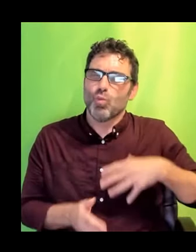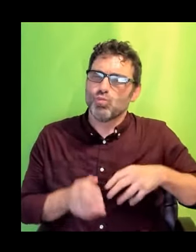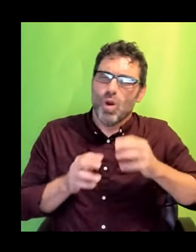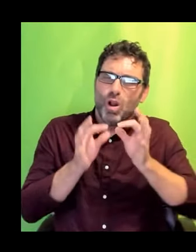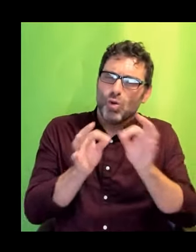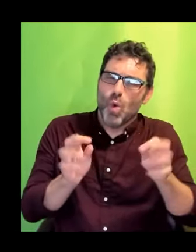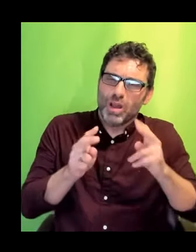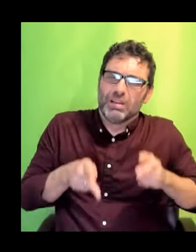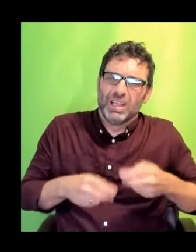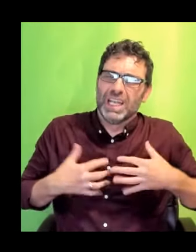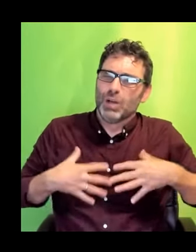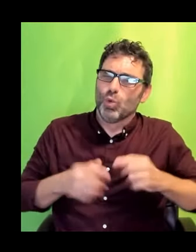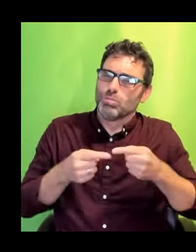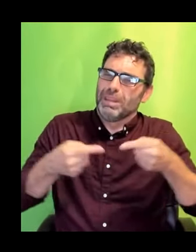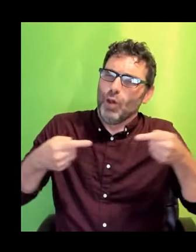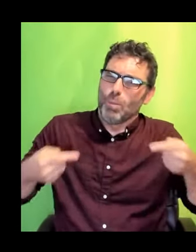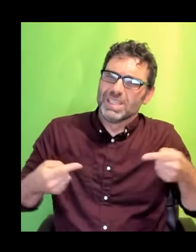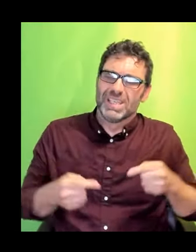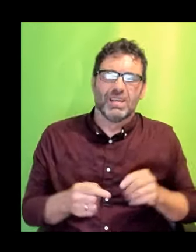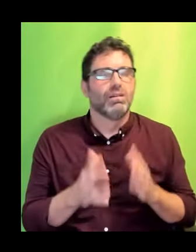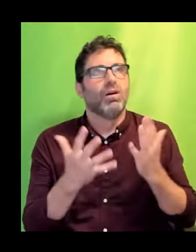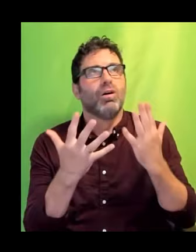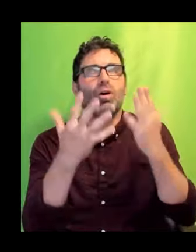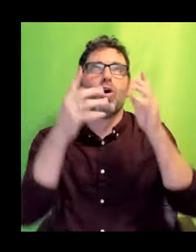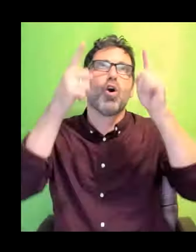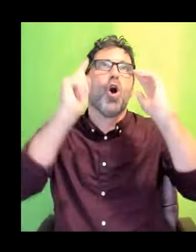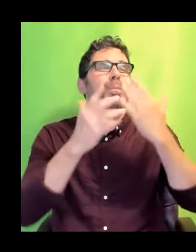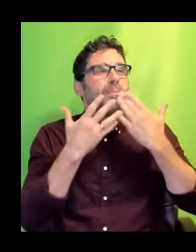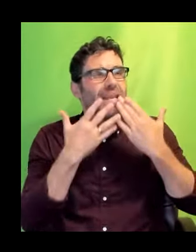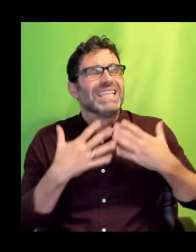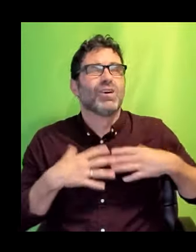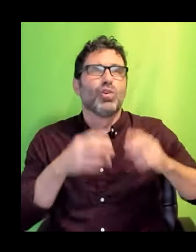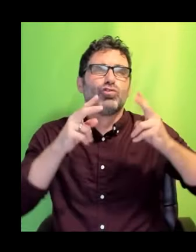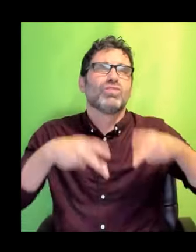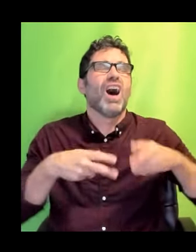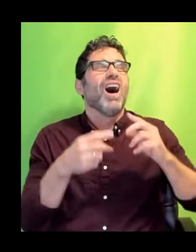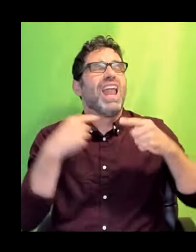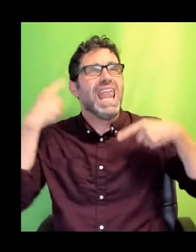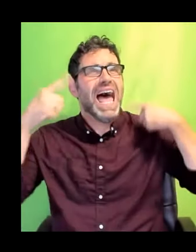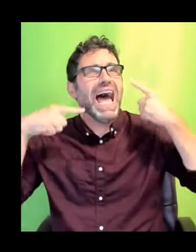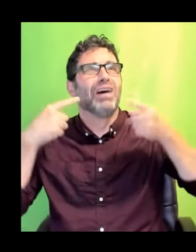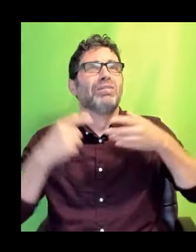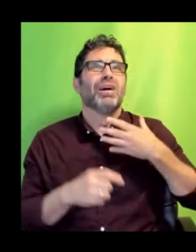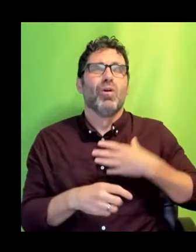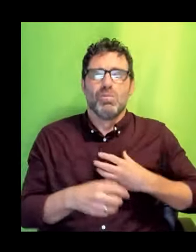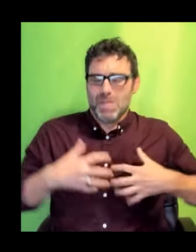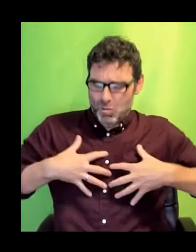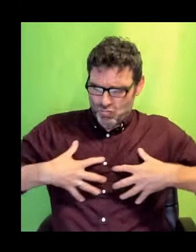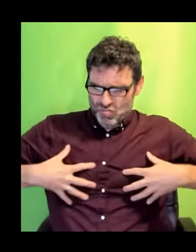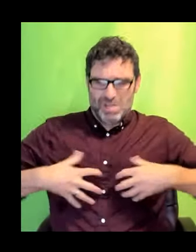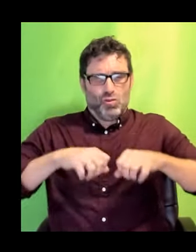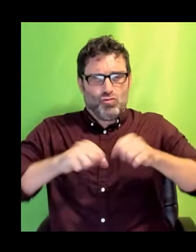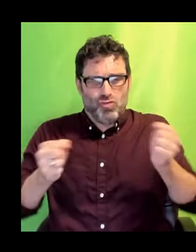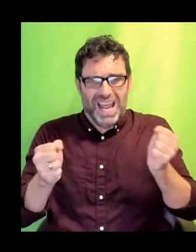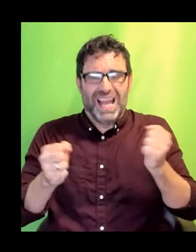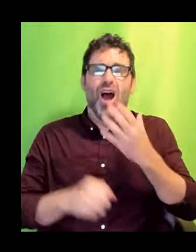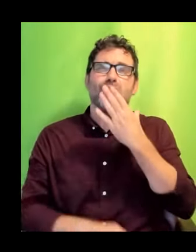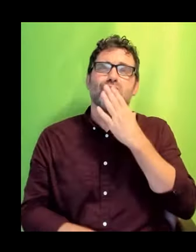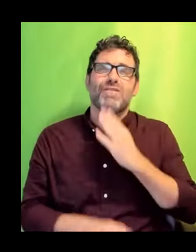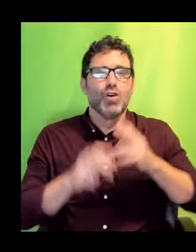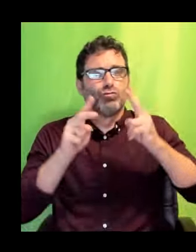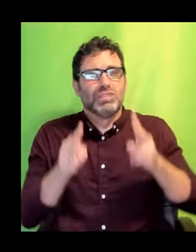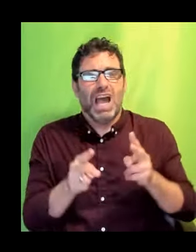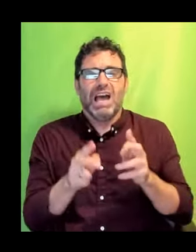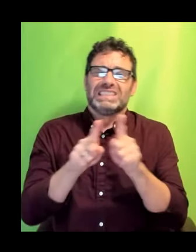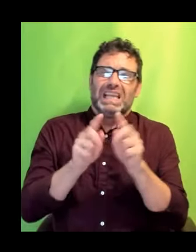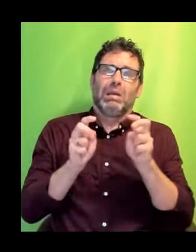Oh God, let me die loudly. Let my ribs crack. I will arc with shock. Please, I'd rather die as I've lived, as I've lived filled with